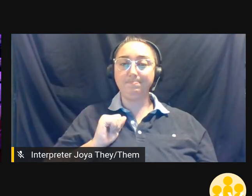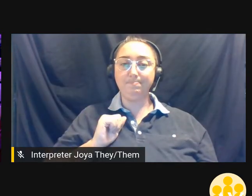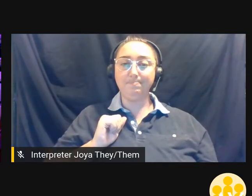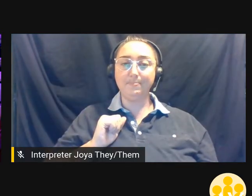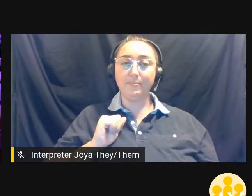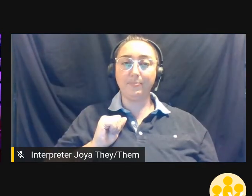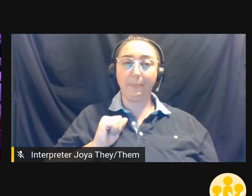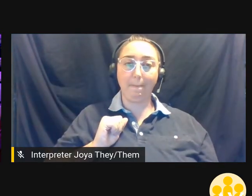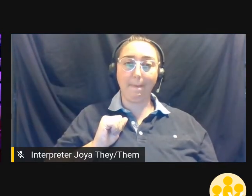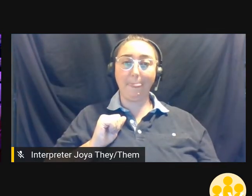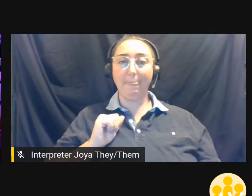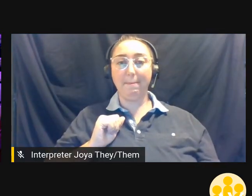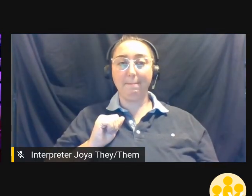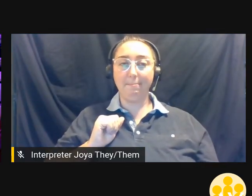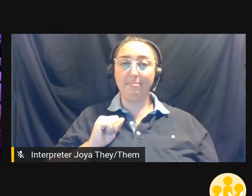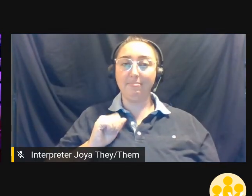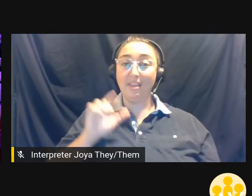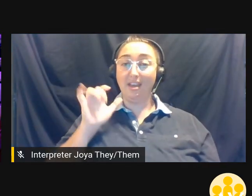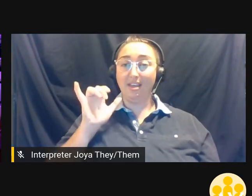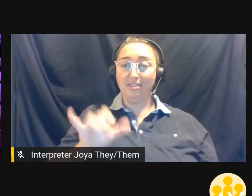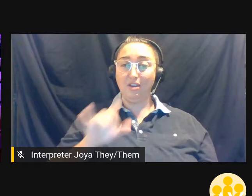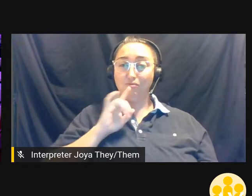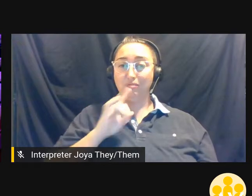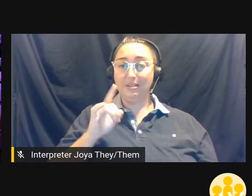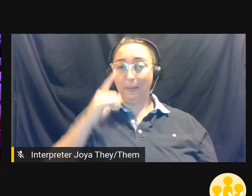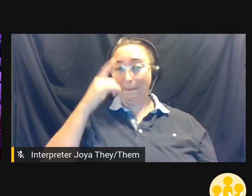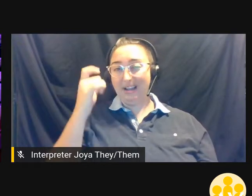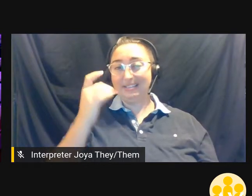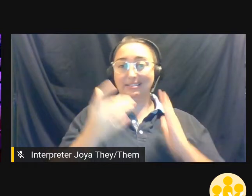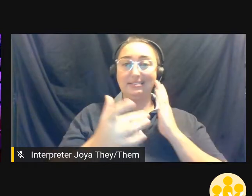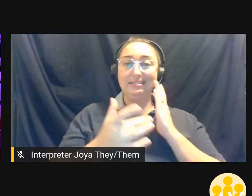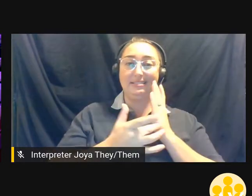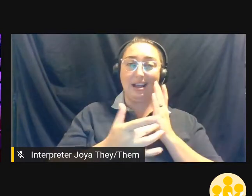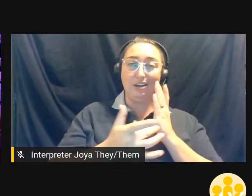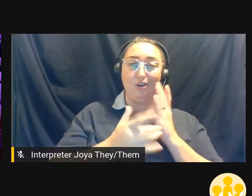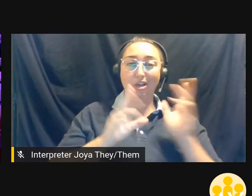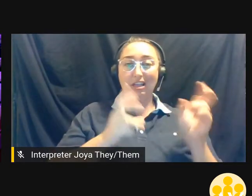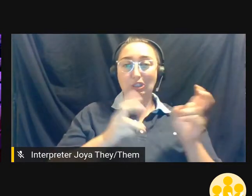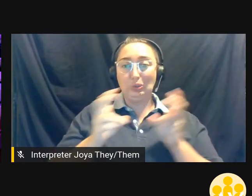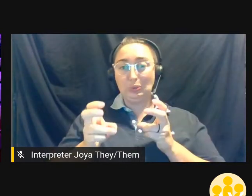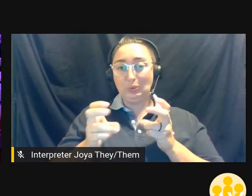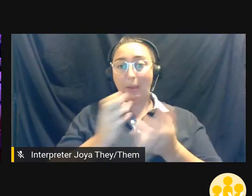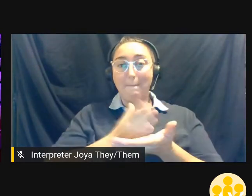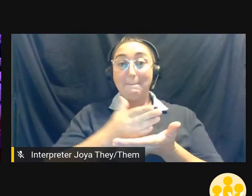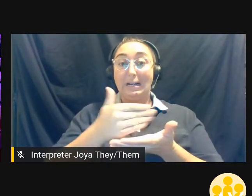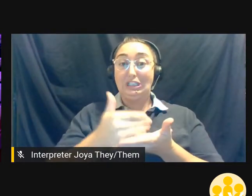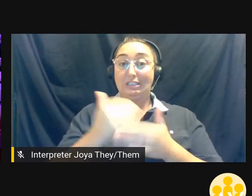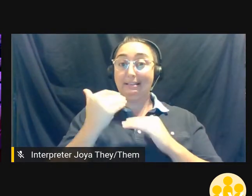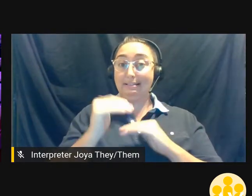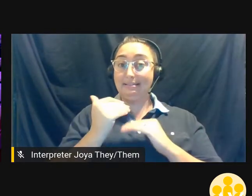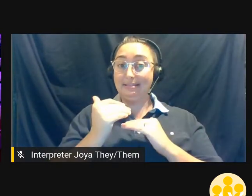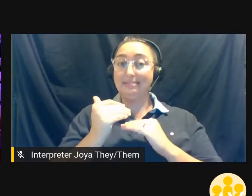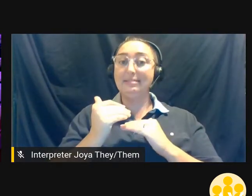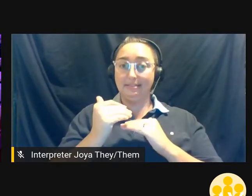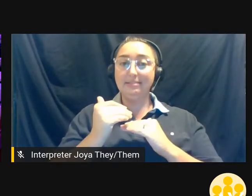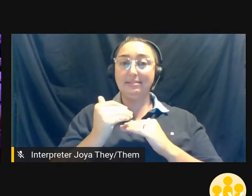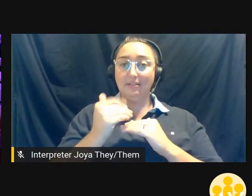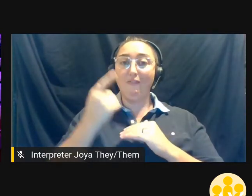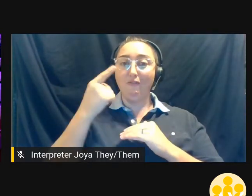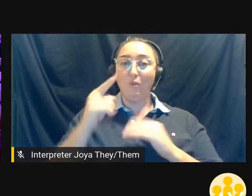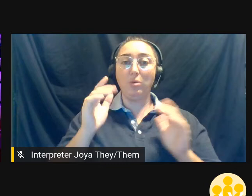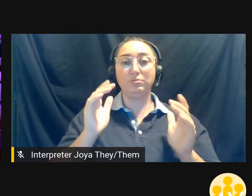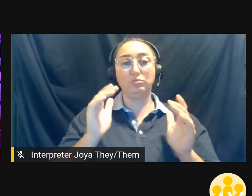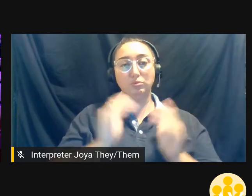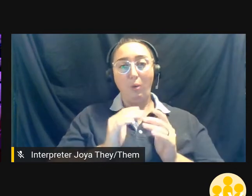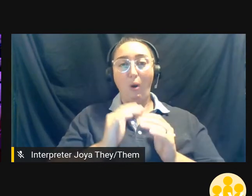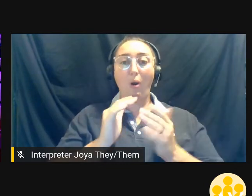This has a lot to do with technical issues and budgetary constraints for small